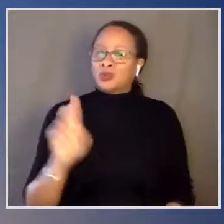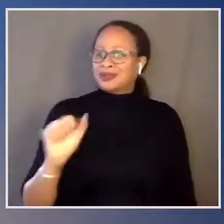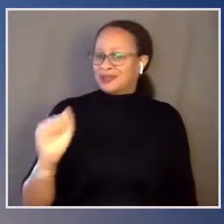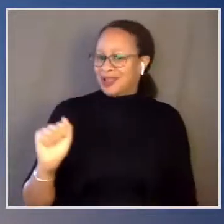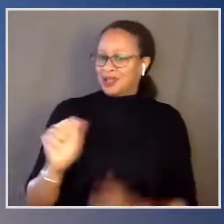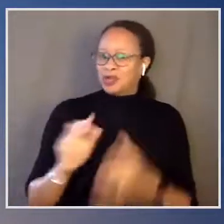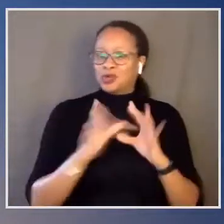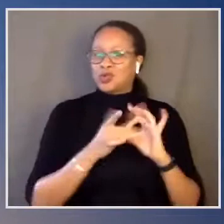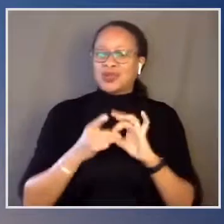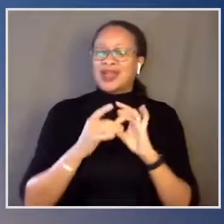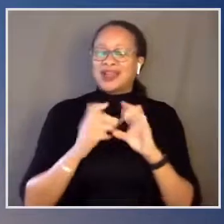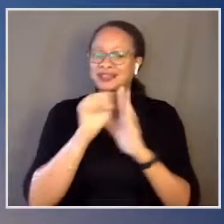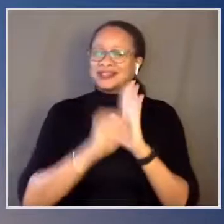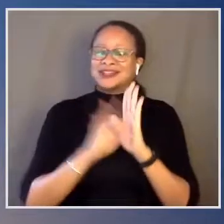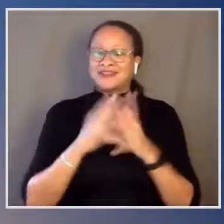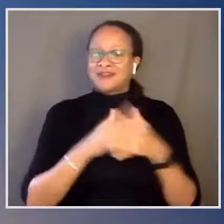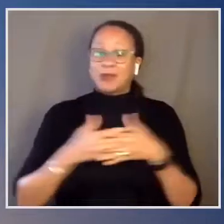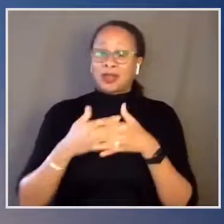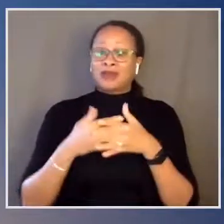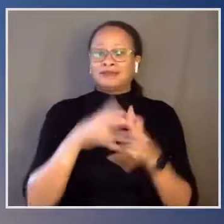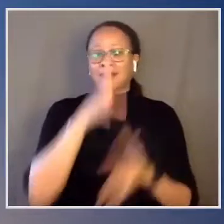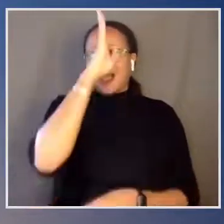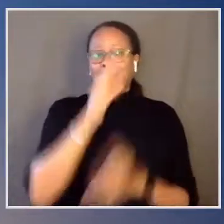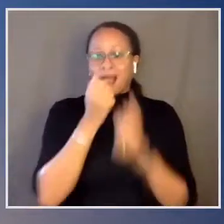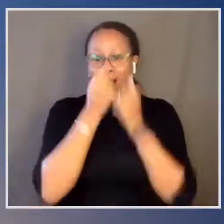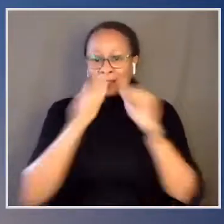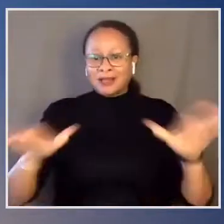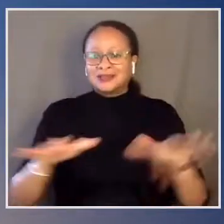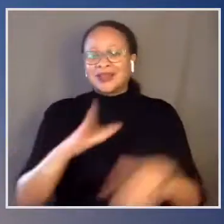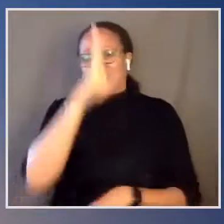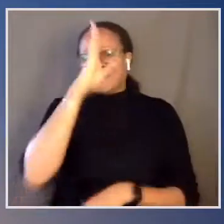God bless you all, and may God protect our troops.